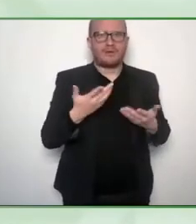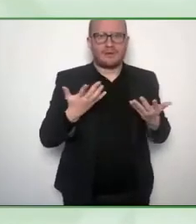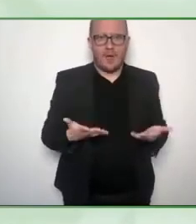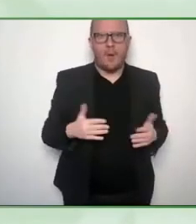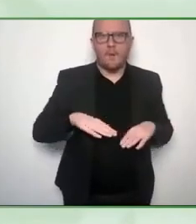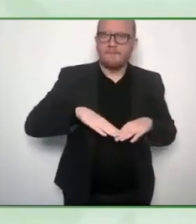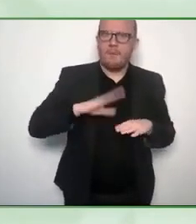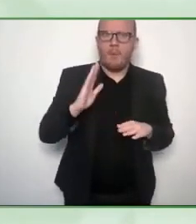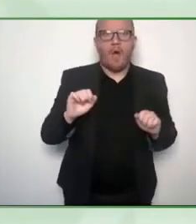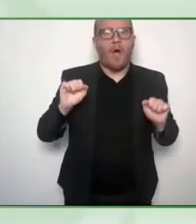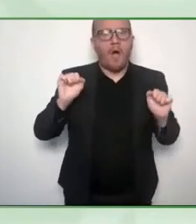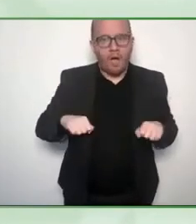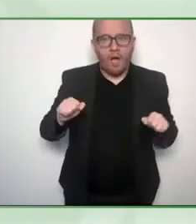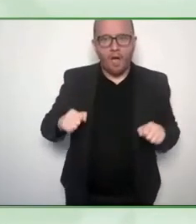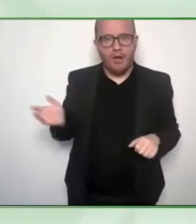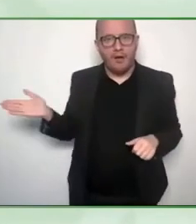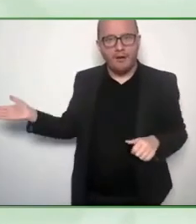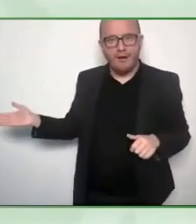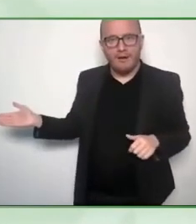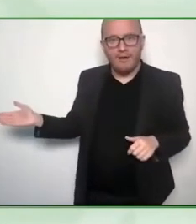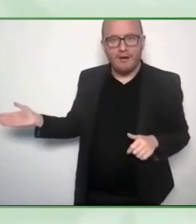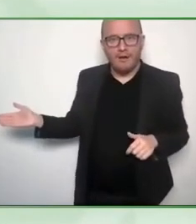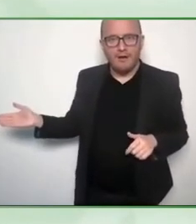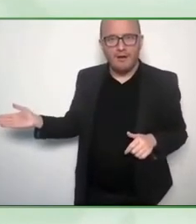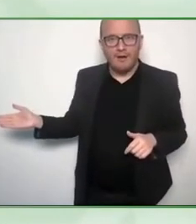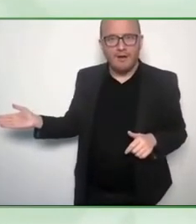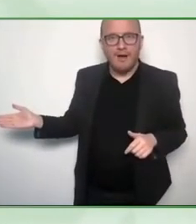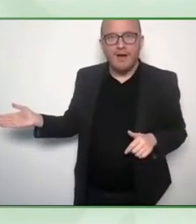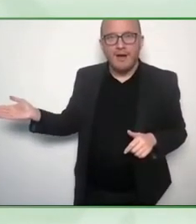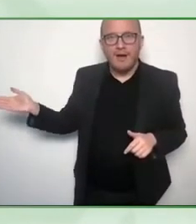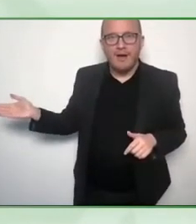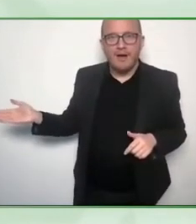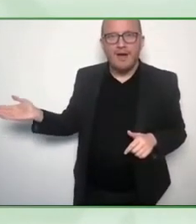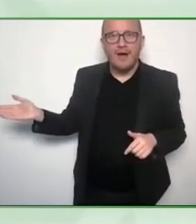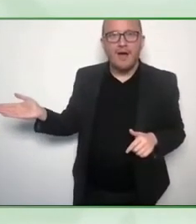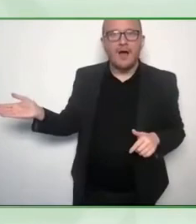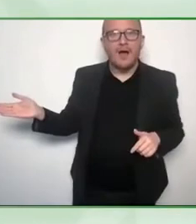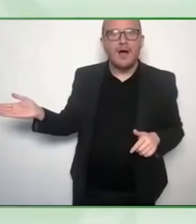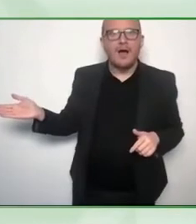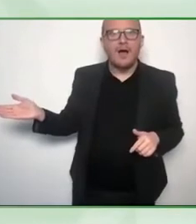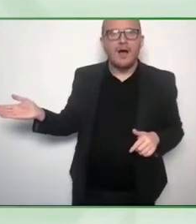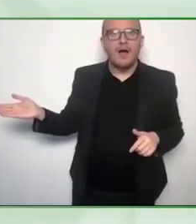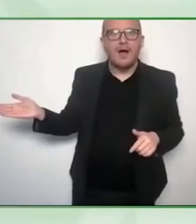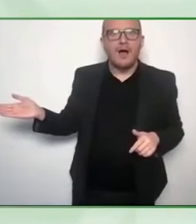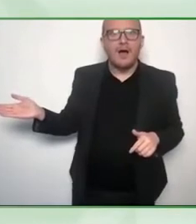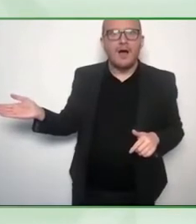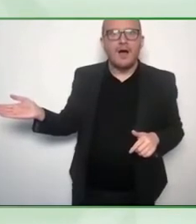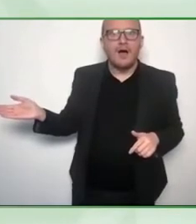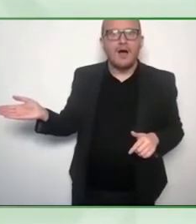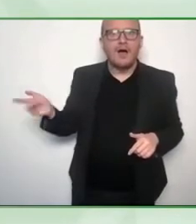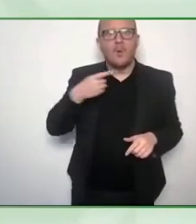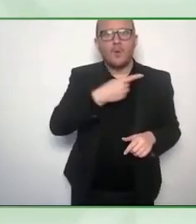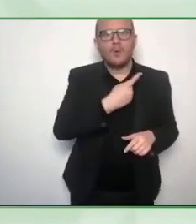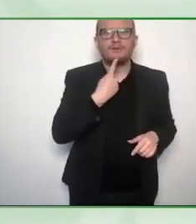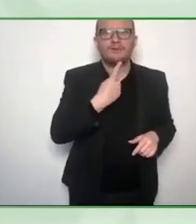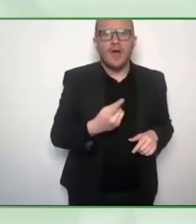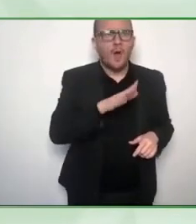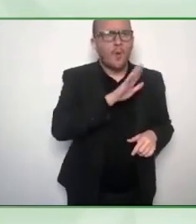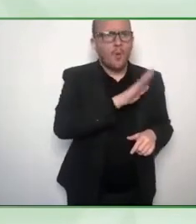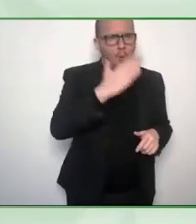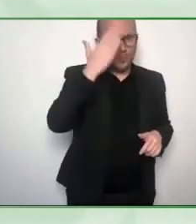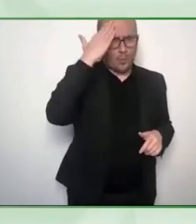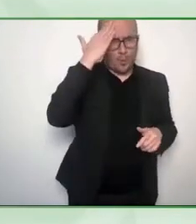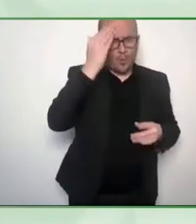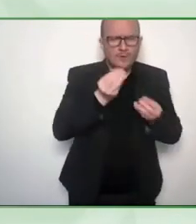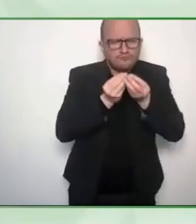that is really a business solution for everyone. And the last words you were saying was like, spread your know-how and make sure that people